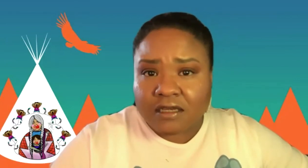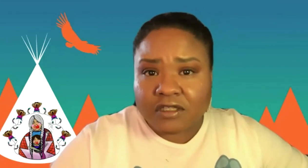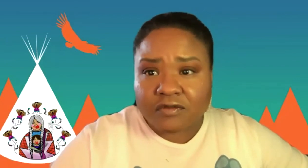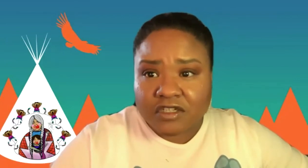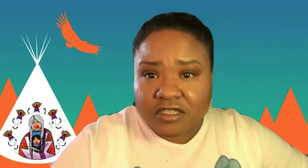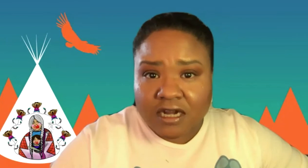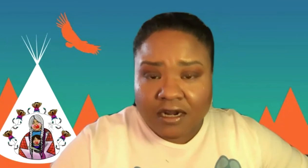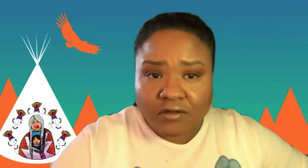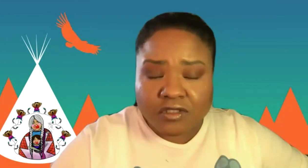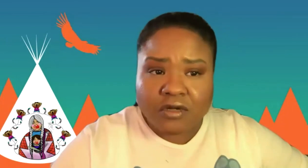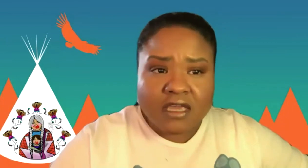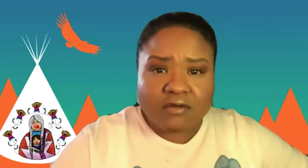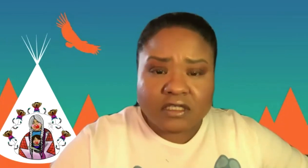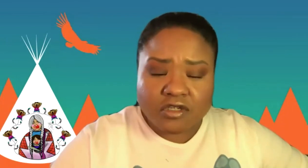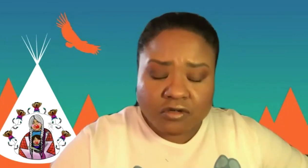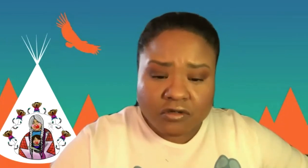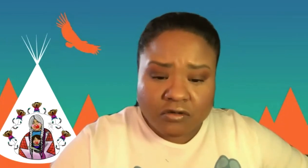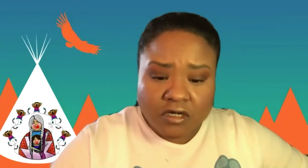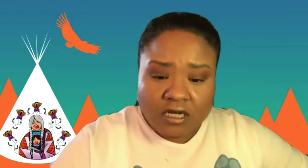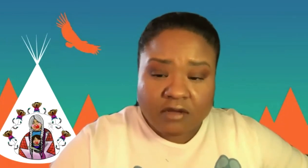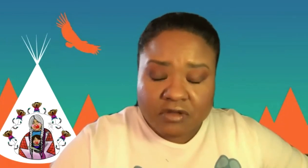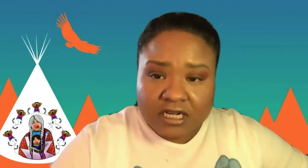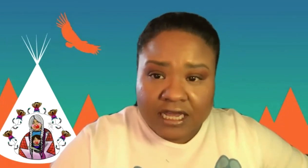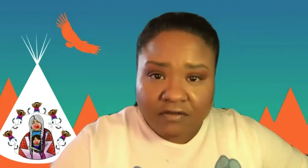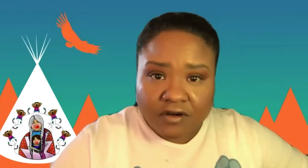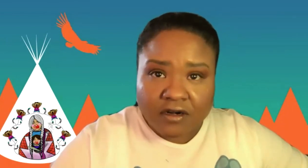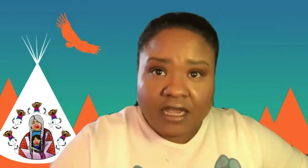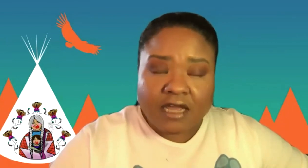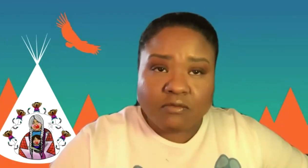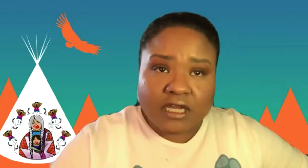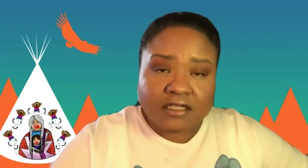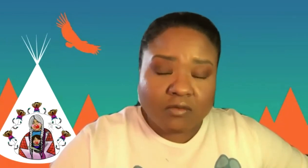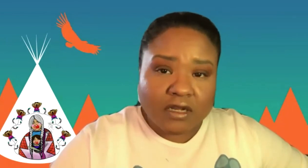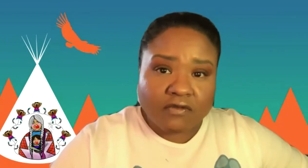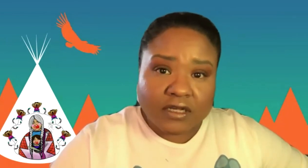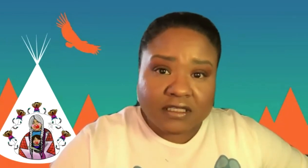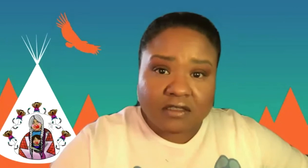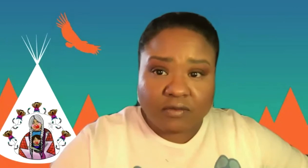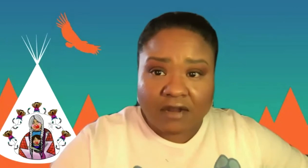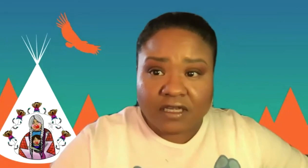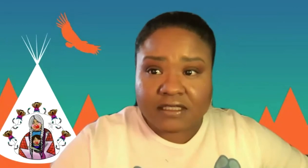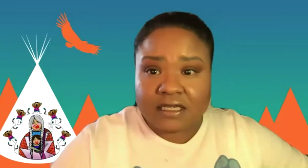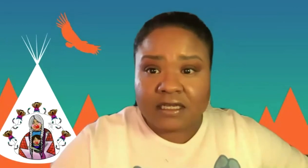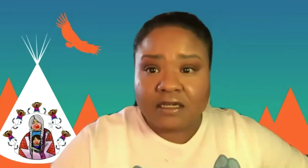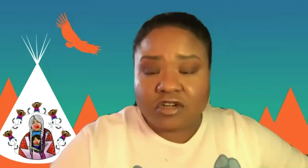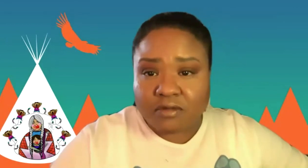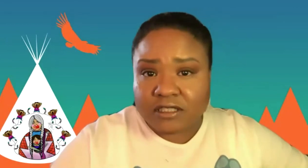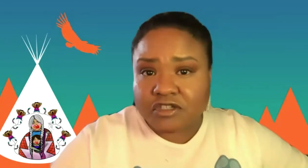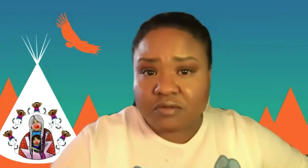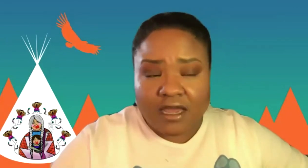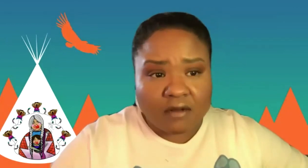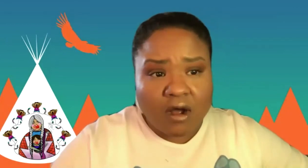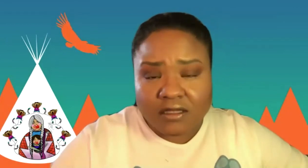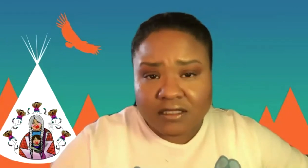the reservations in Idaho. So it was a true community effort and bringing so many voices from advocacy, tribal